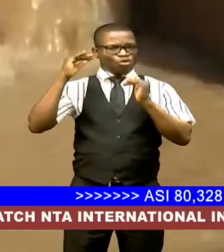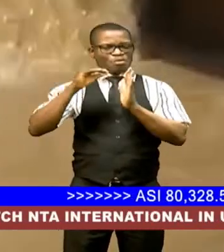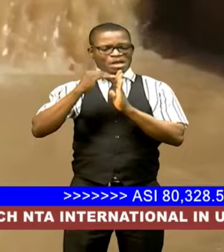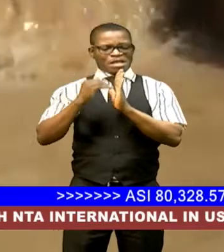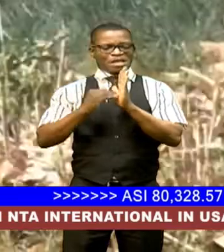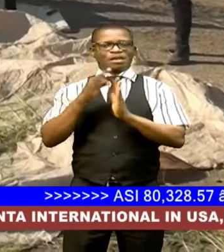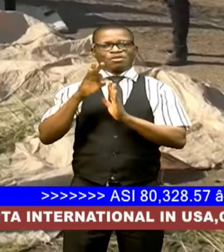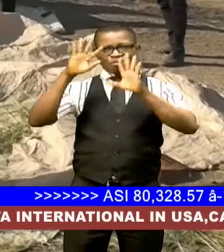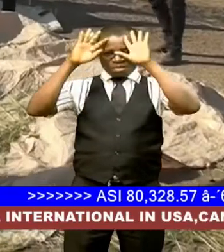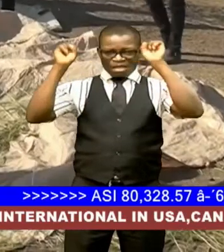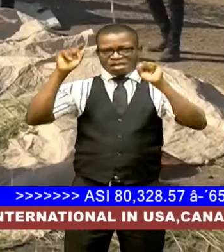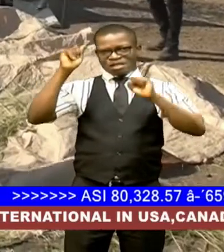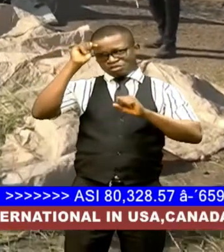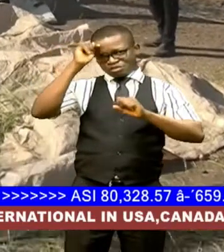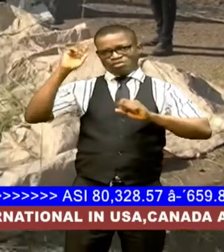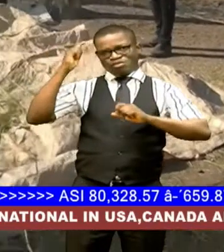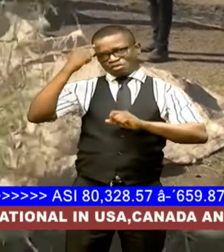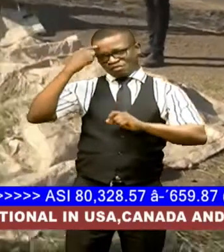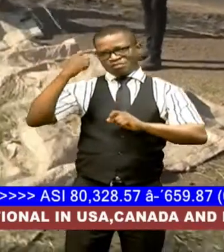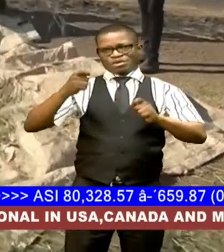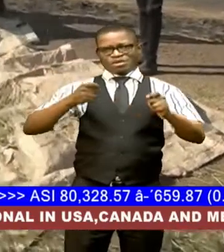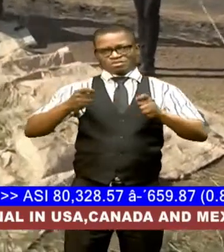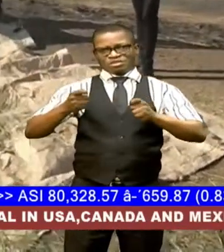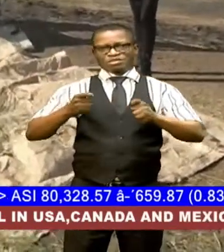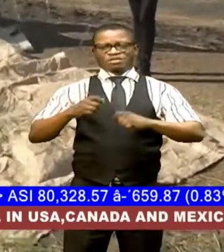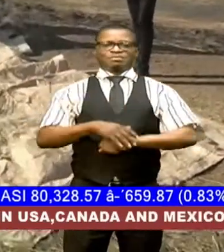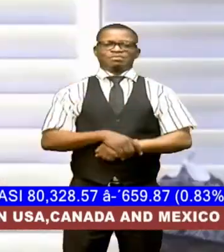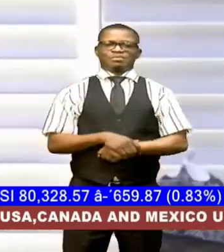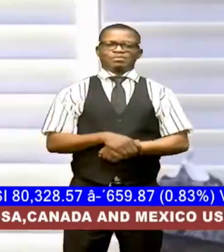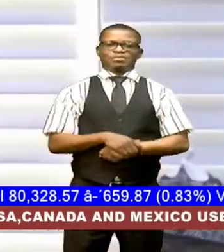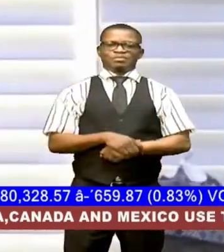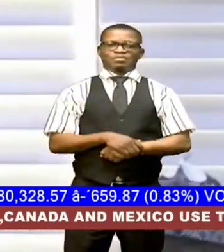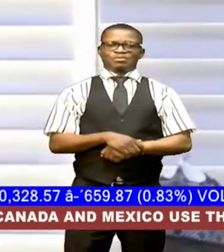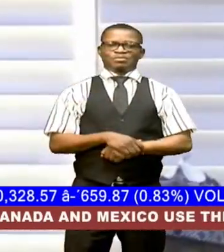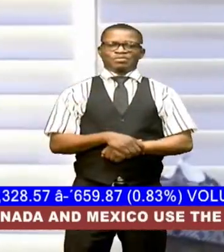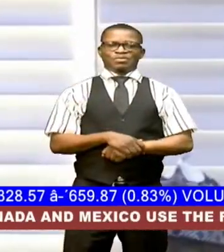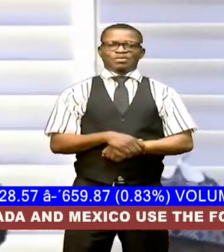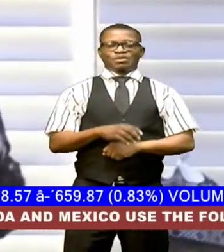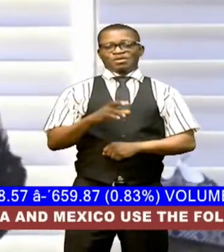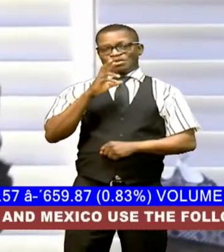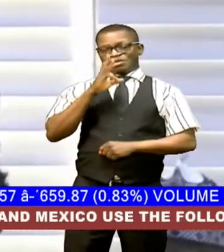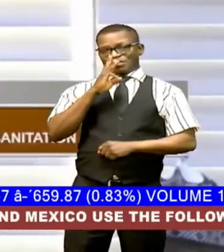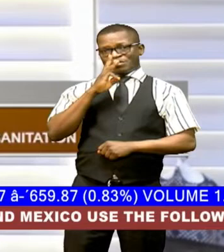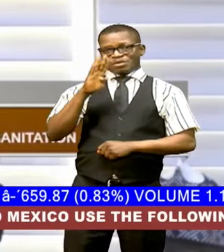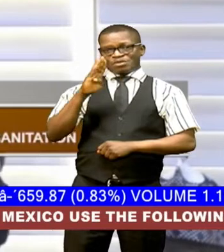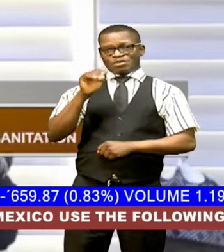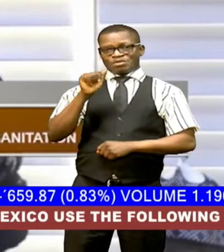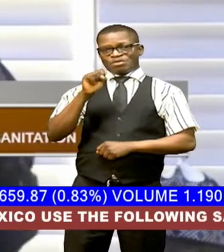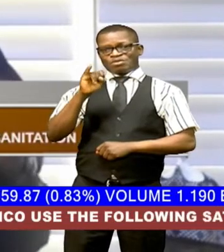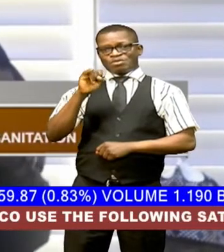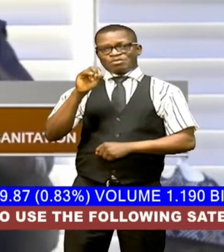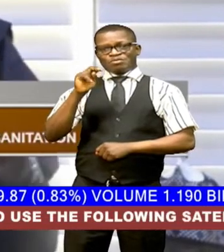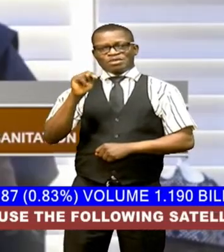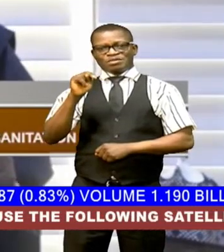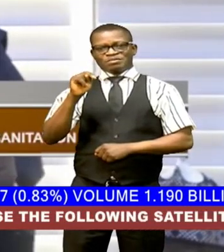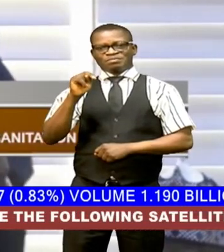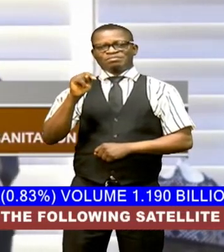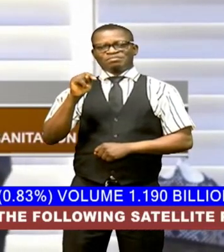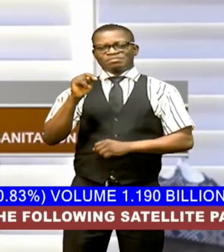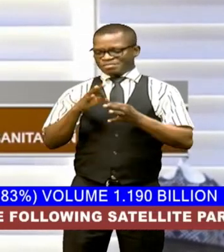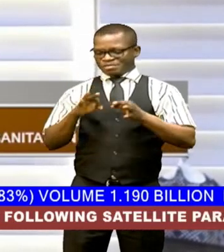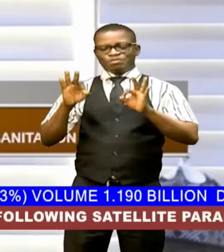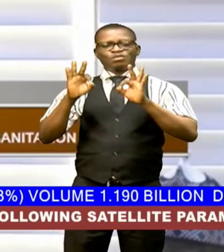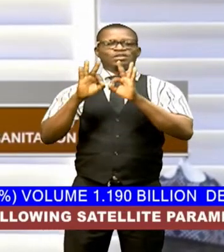administration our visions are the veritable tools